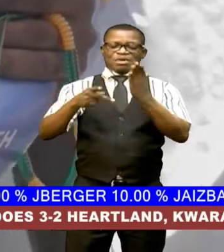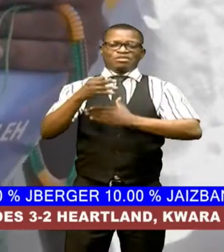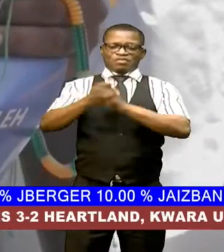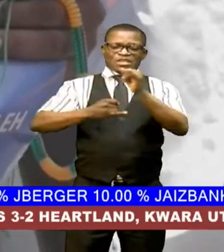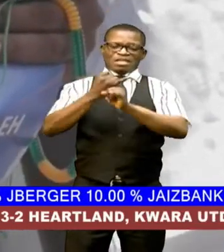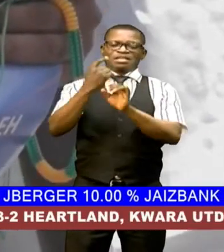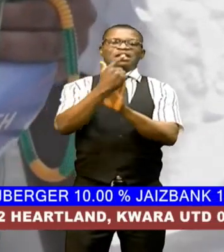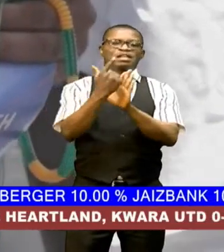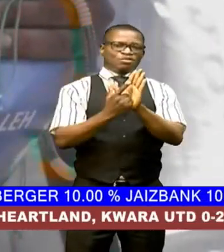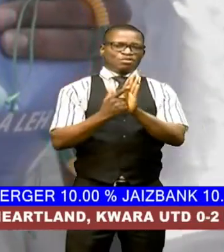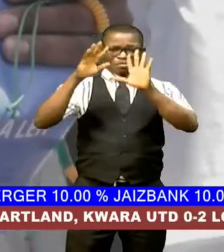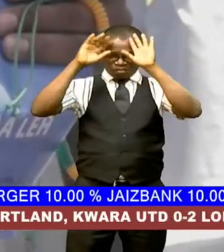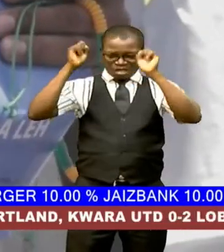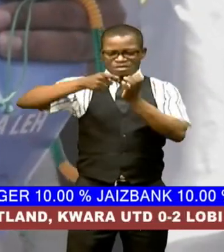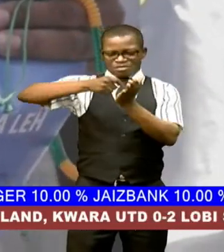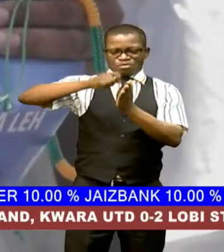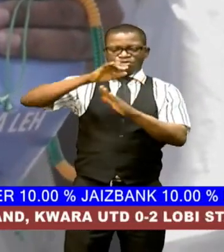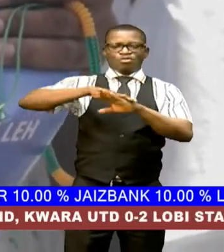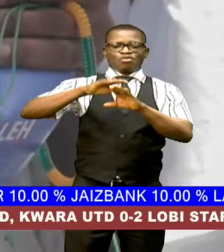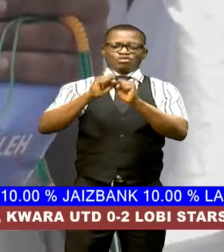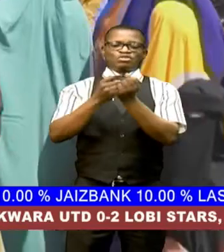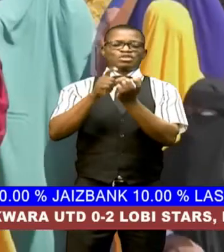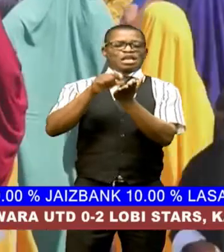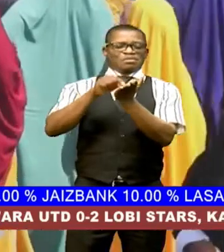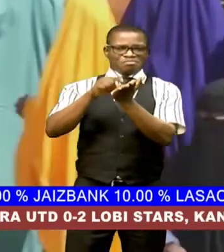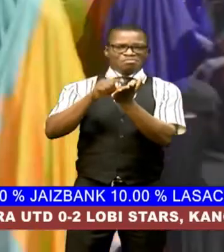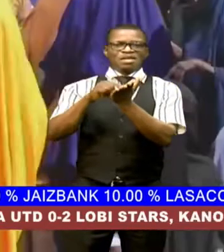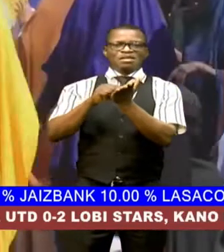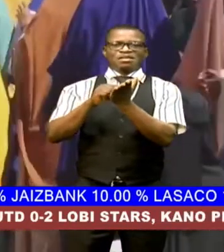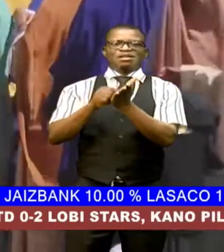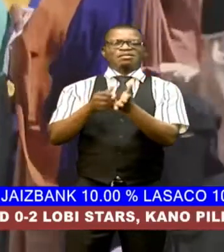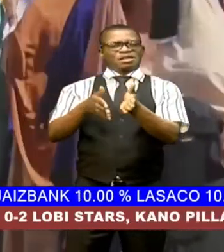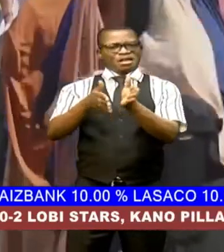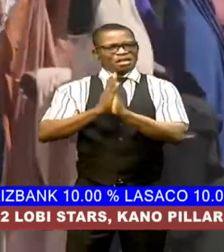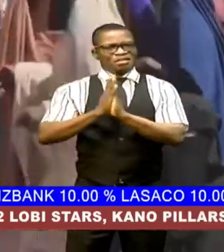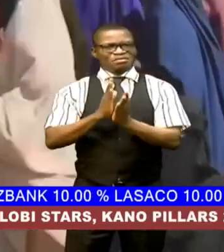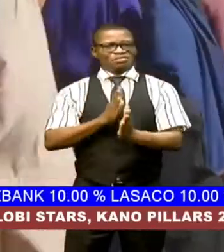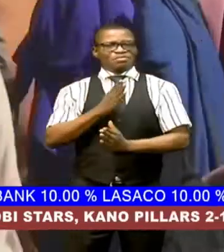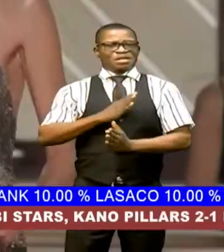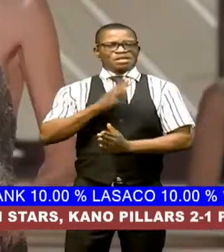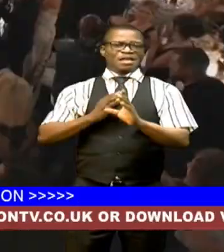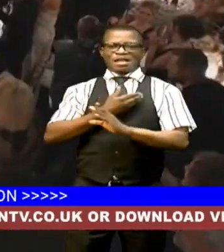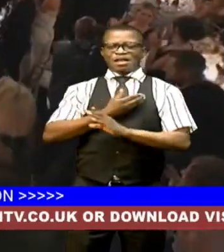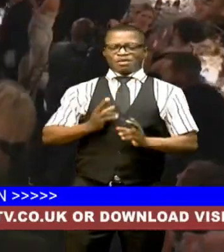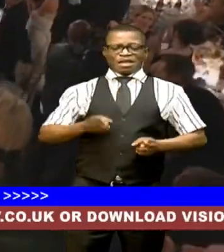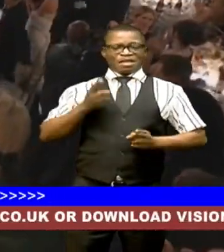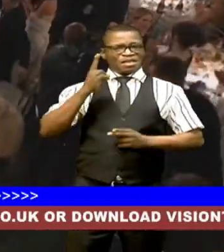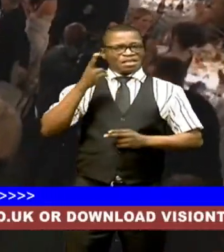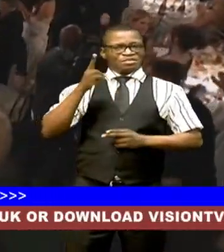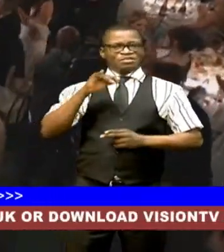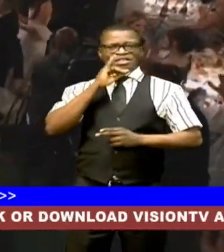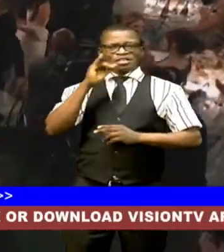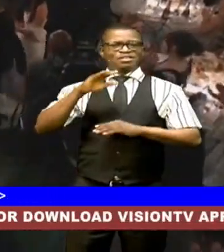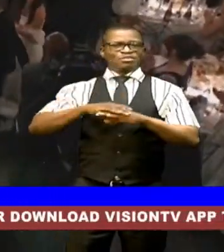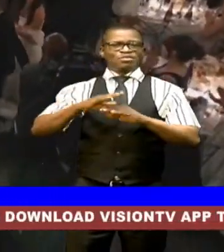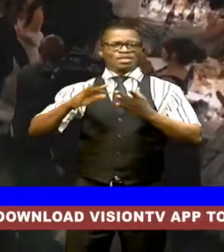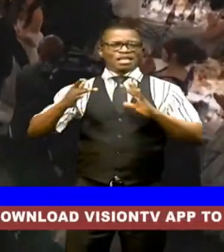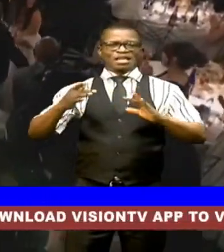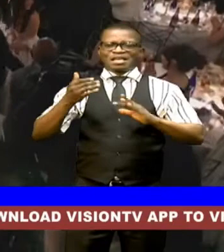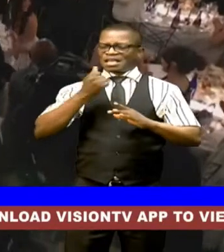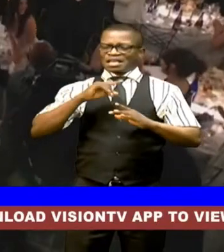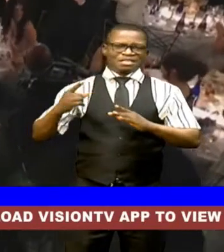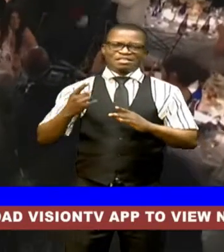the president's roads on social media platform x formerly twitter unlike anything anyone